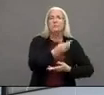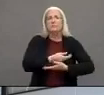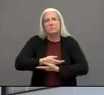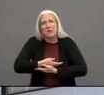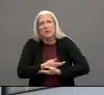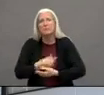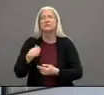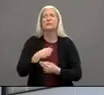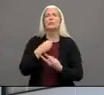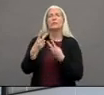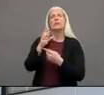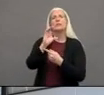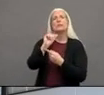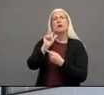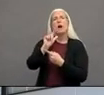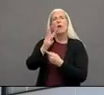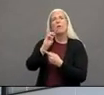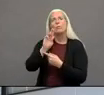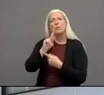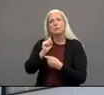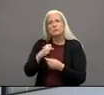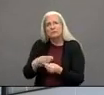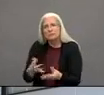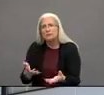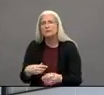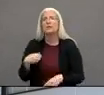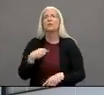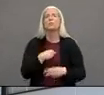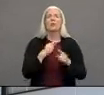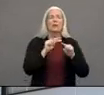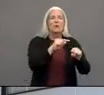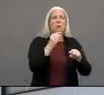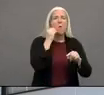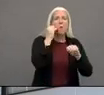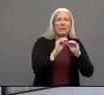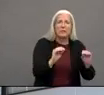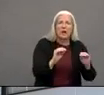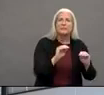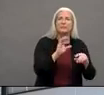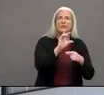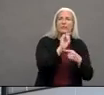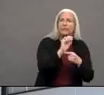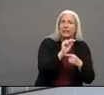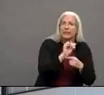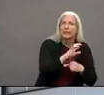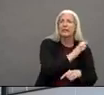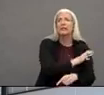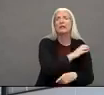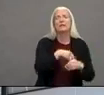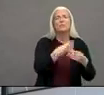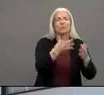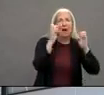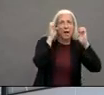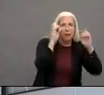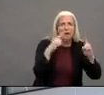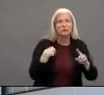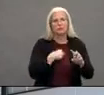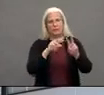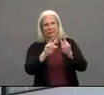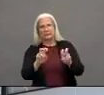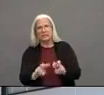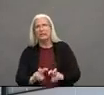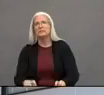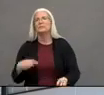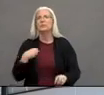children with complex health conditions and homeless clients we provide education and assessments we help them develop